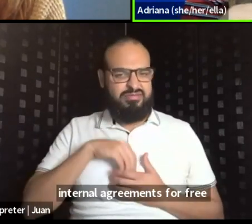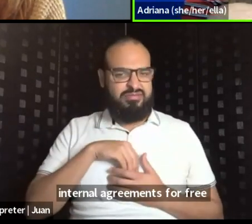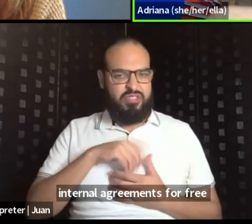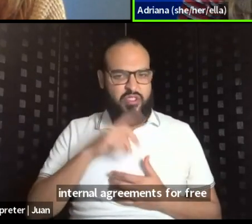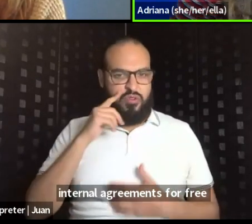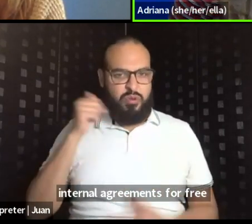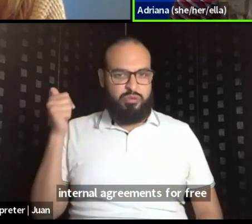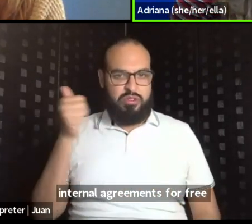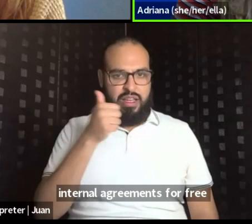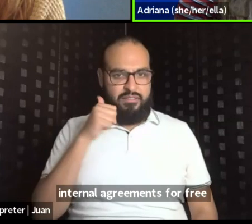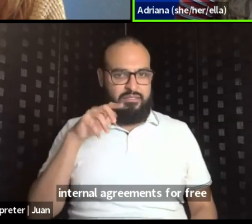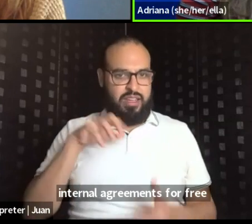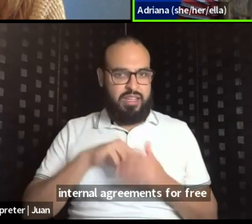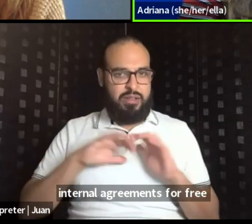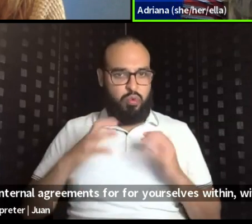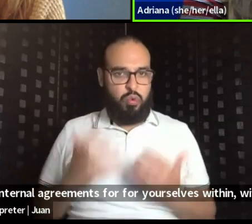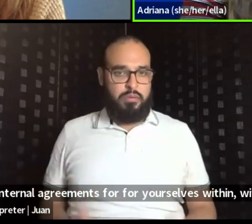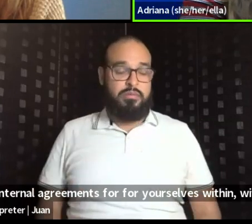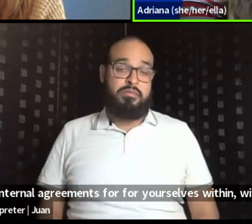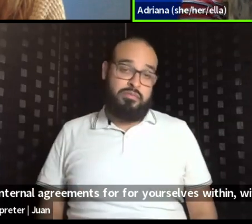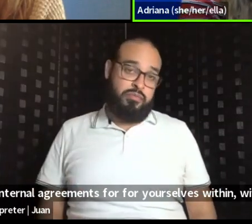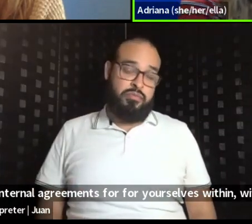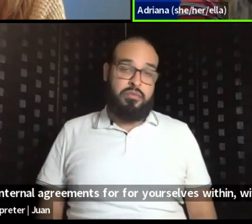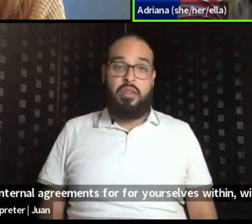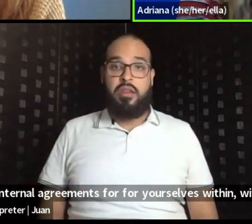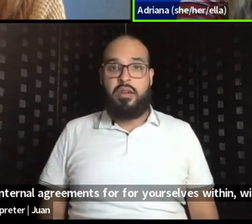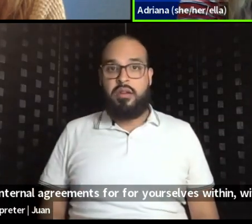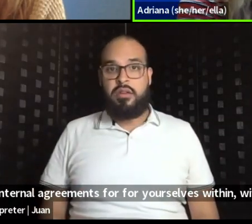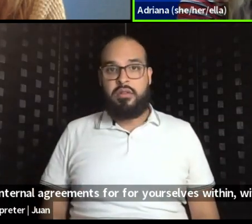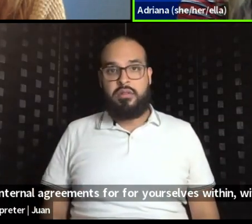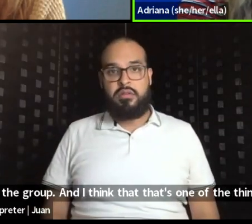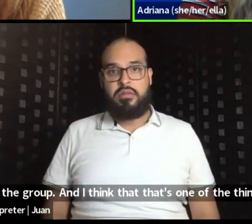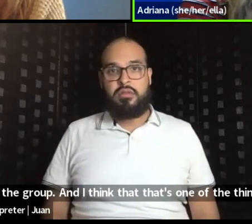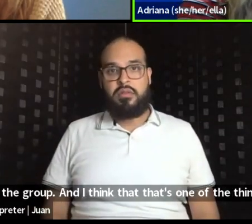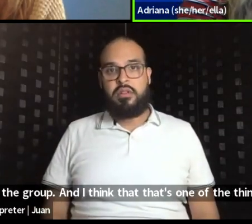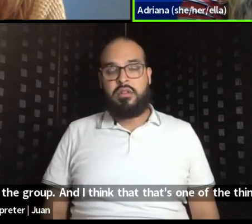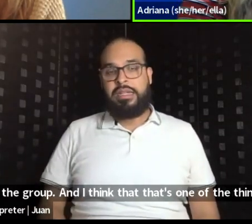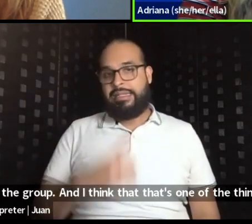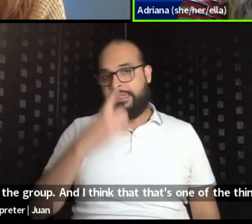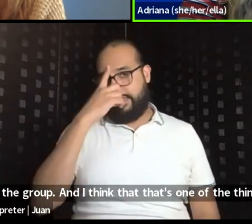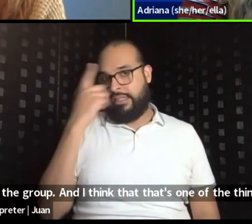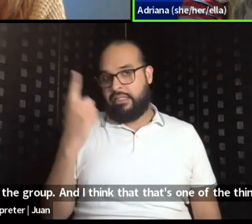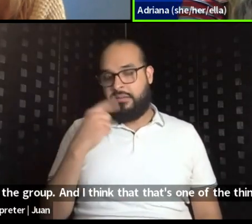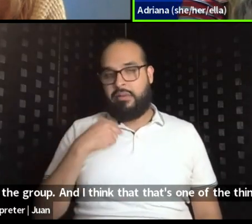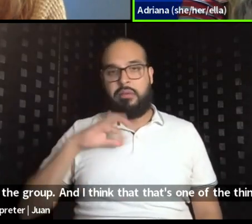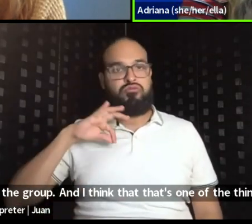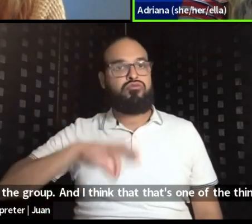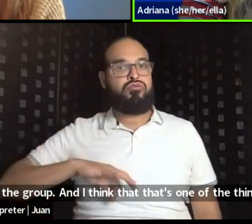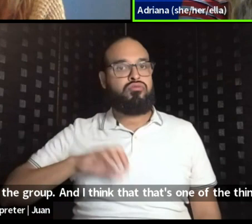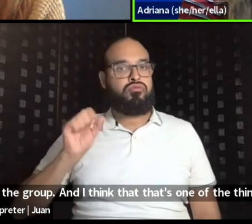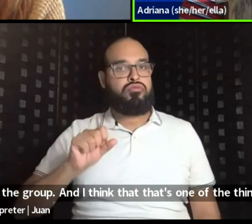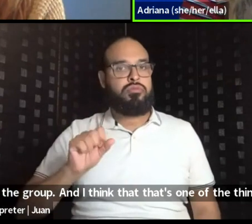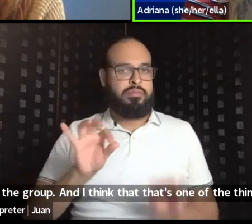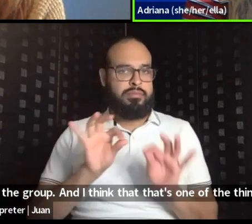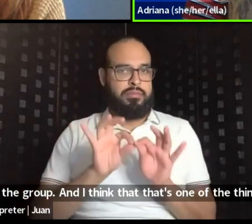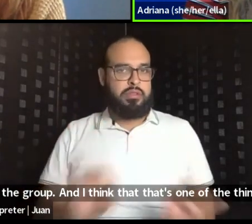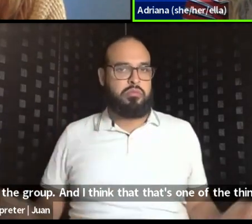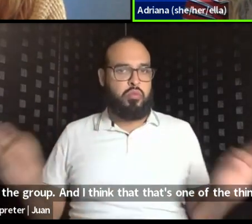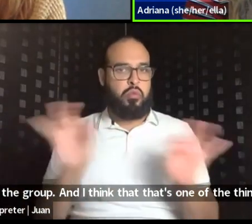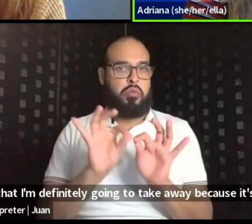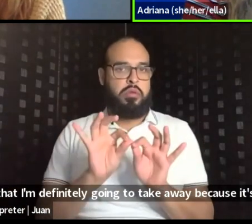yourselves within, within the group. And I think that that's one of the things that I'm definitely going to take away because it's so important, um,